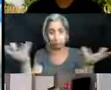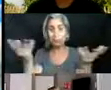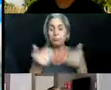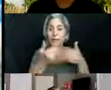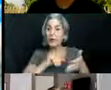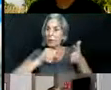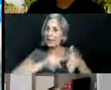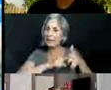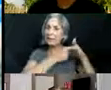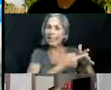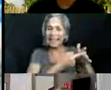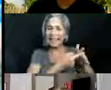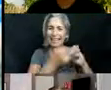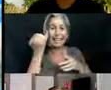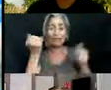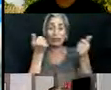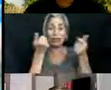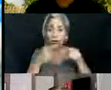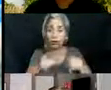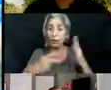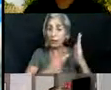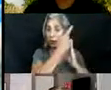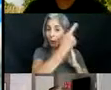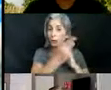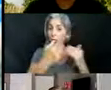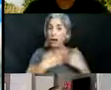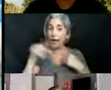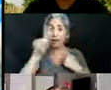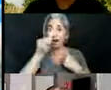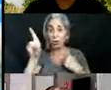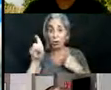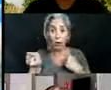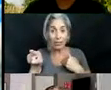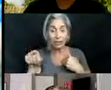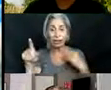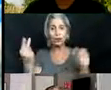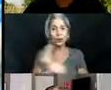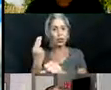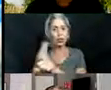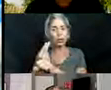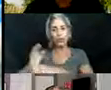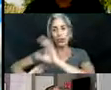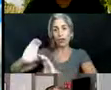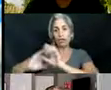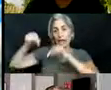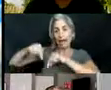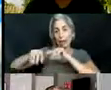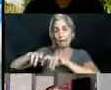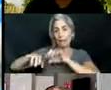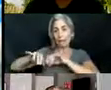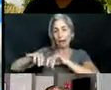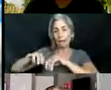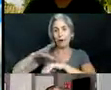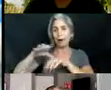get started if at any time throughout the program you have a question you can use either the chat feature or the q a feature